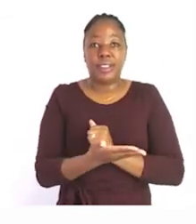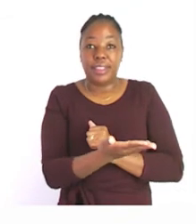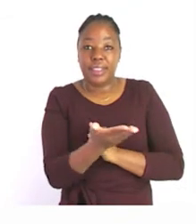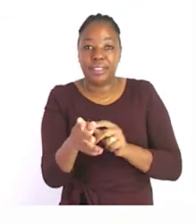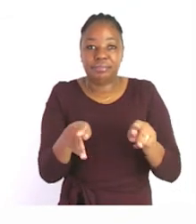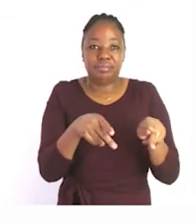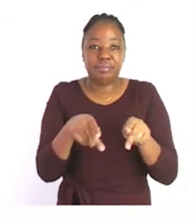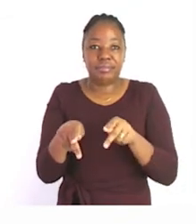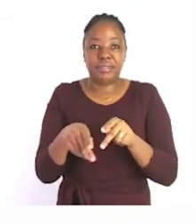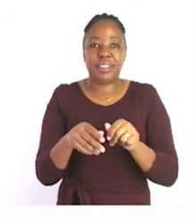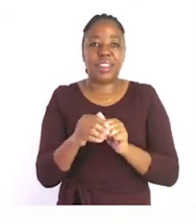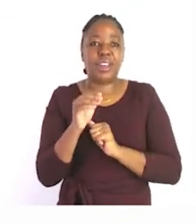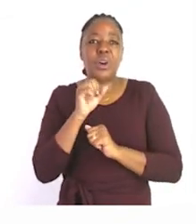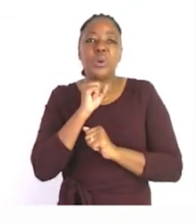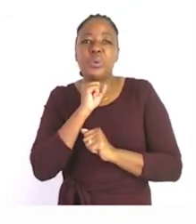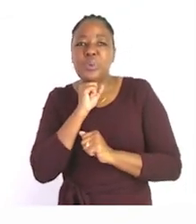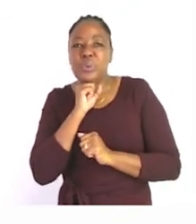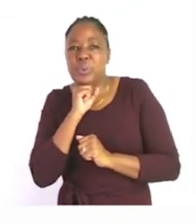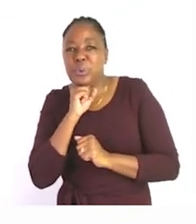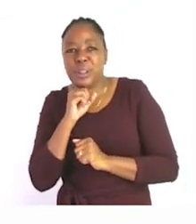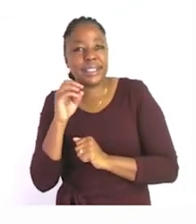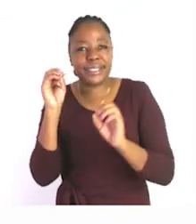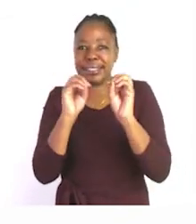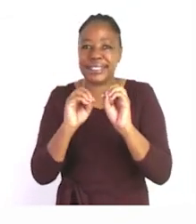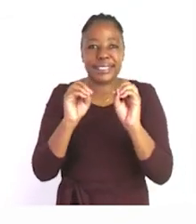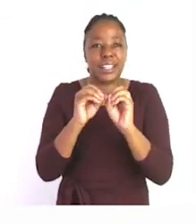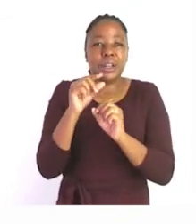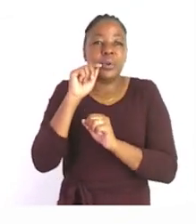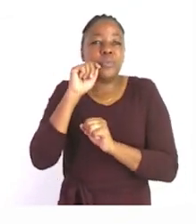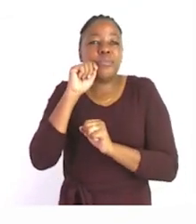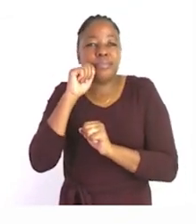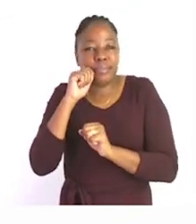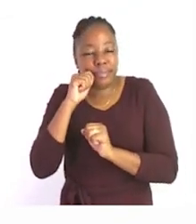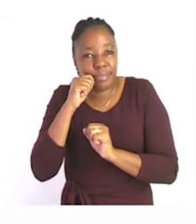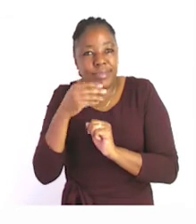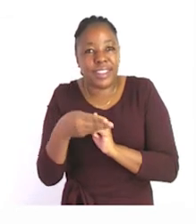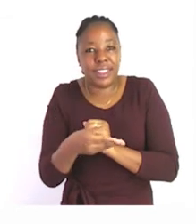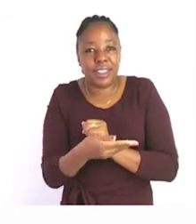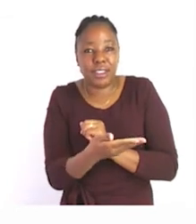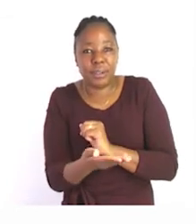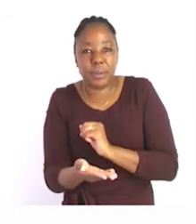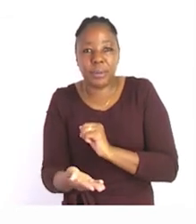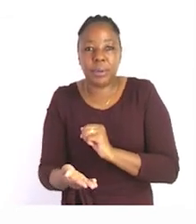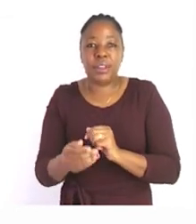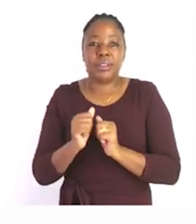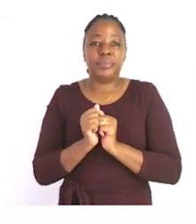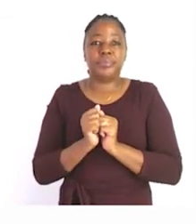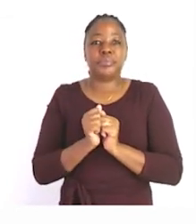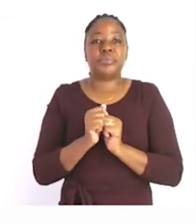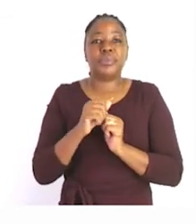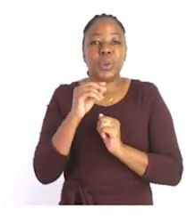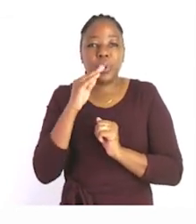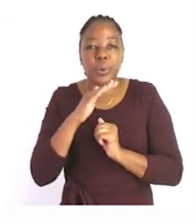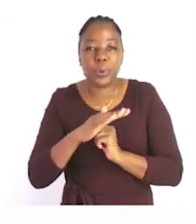don't make a sound quiet oh so quiet they whisper on their way